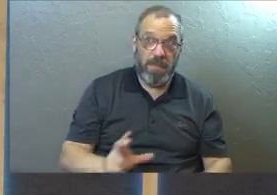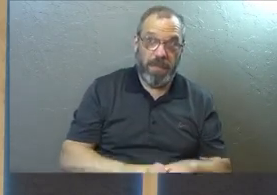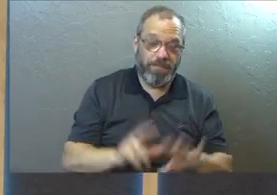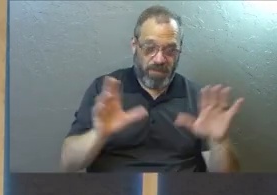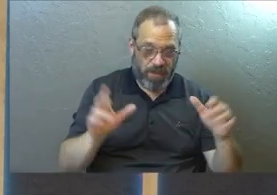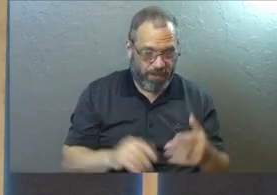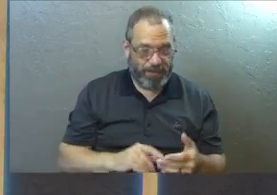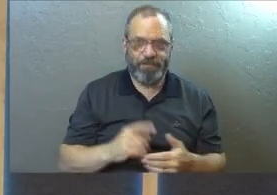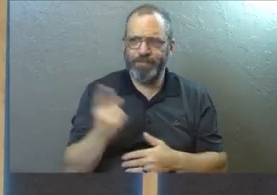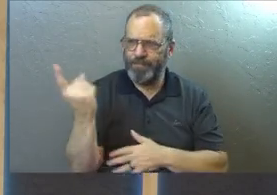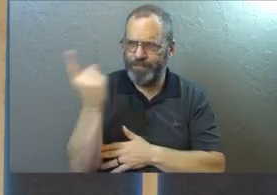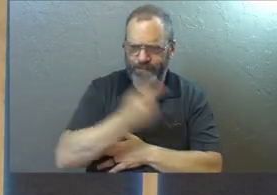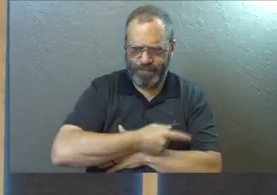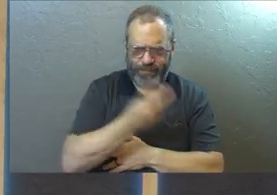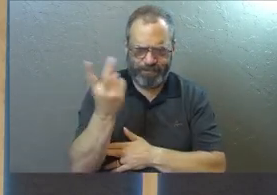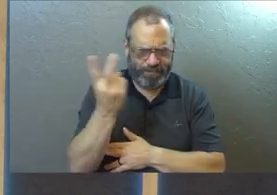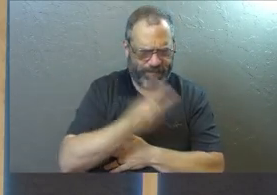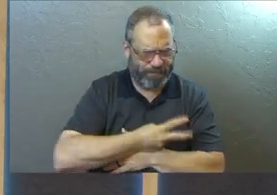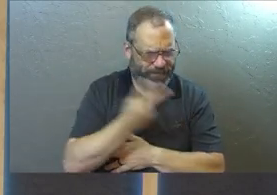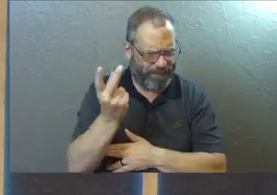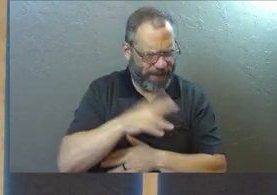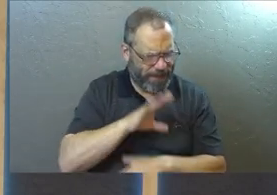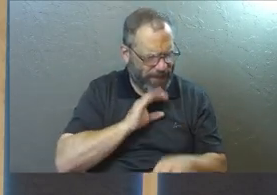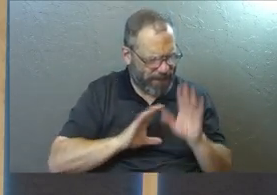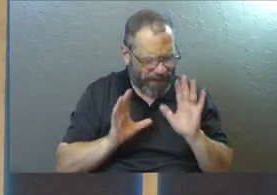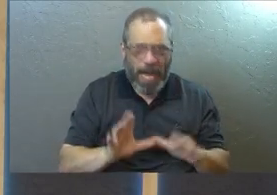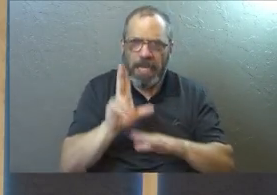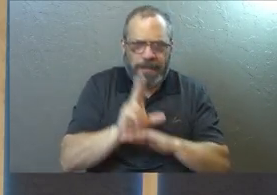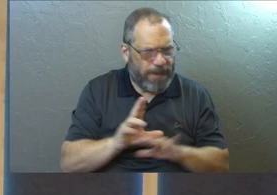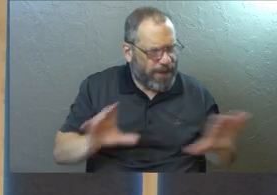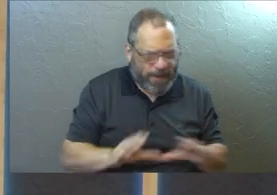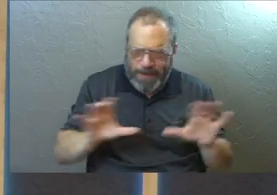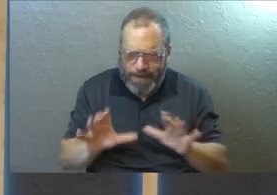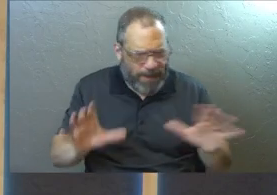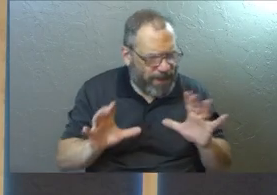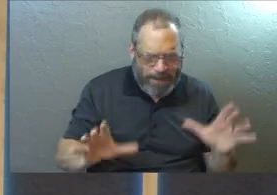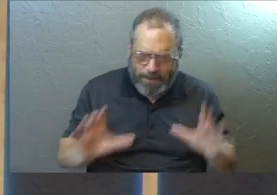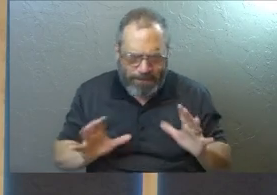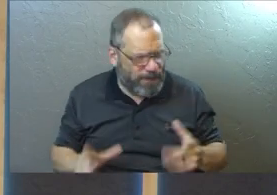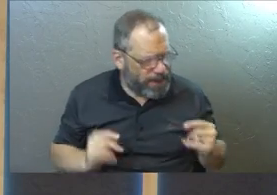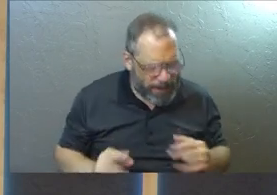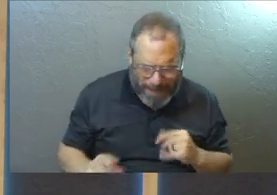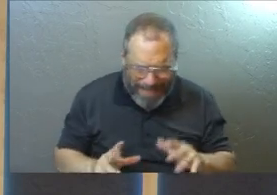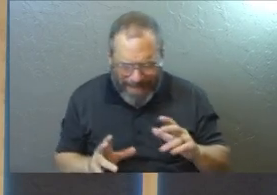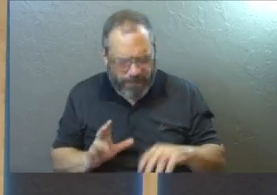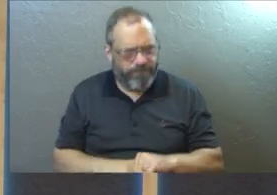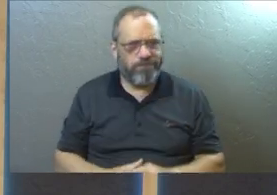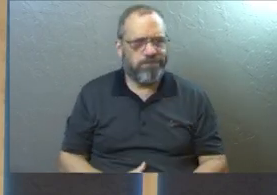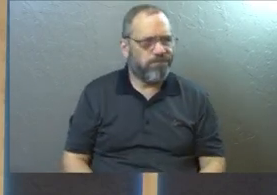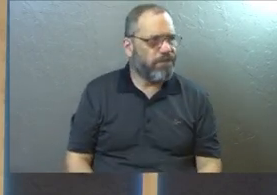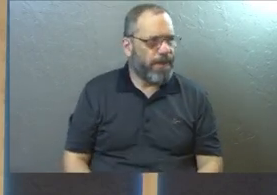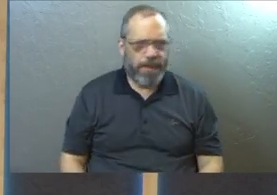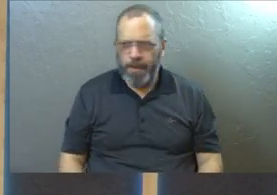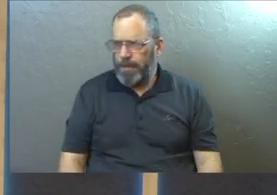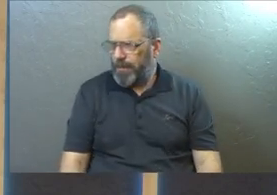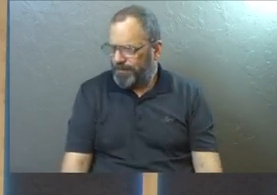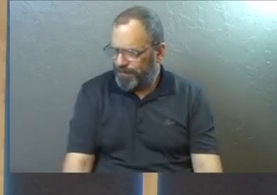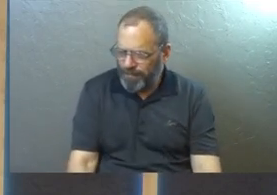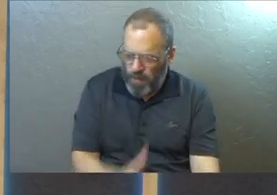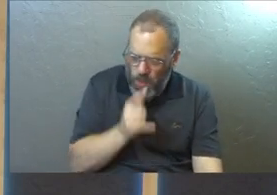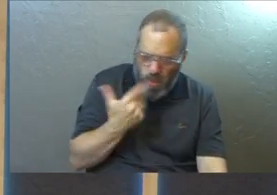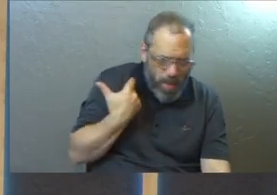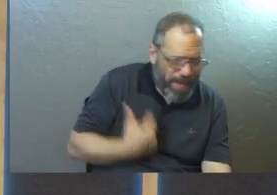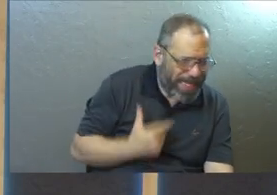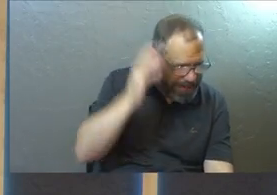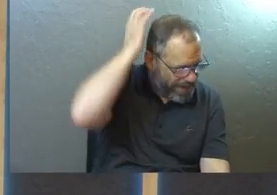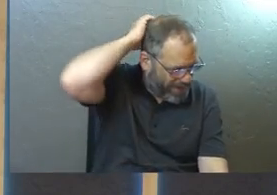And so the first several days I started to get frustrated because I'm just so used to doing stuff. All of a sudden you stop doing stuff and you're like, who am I?